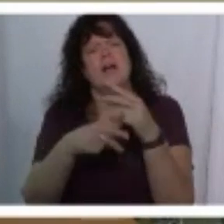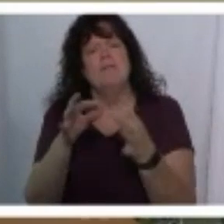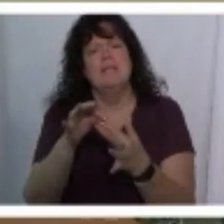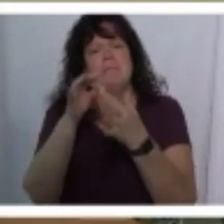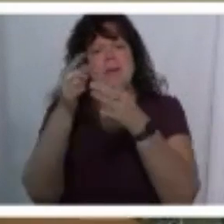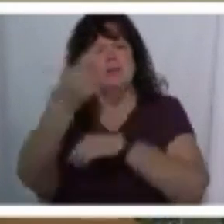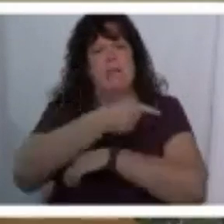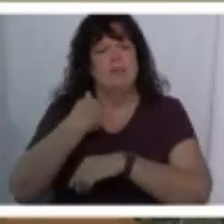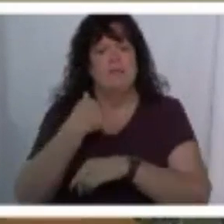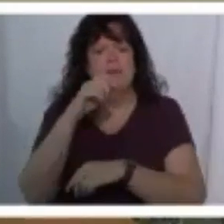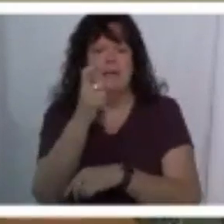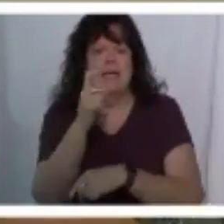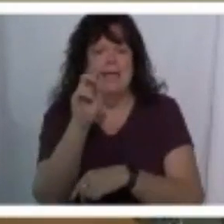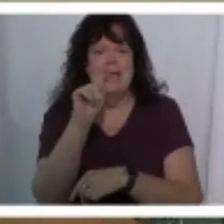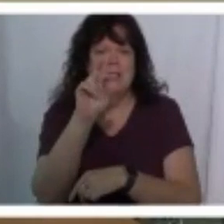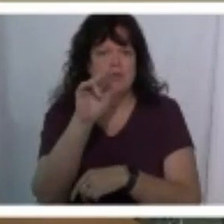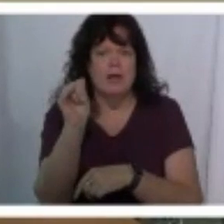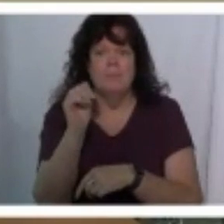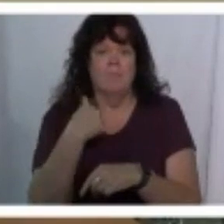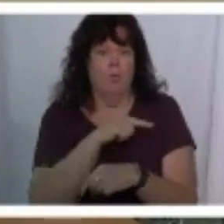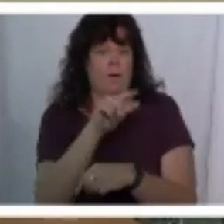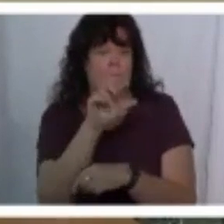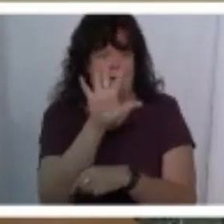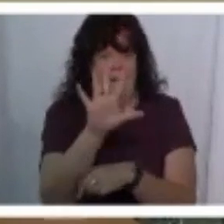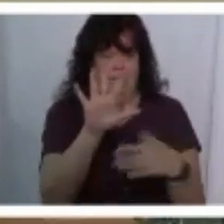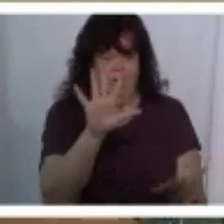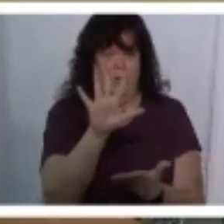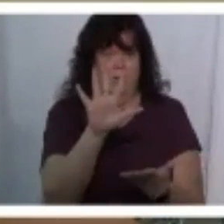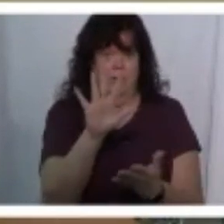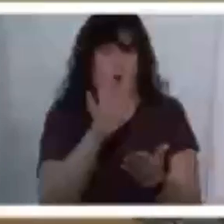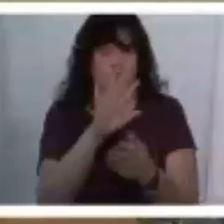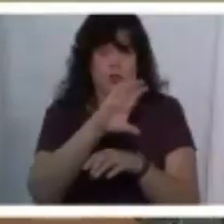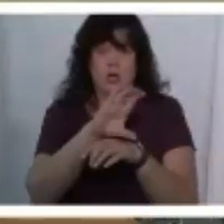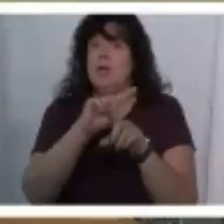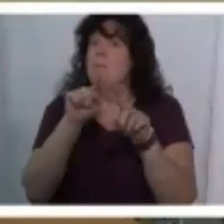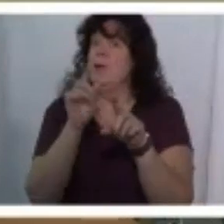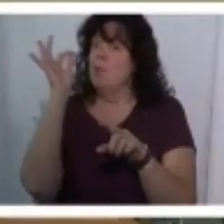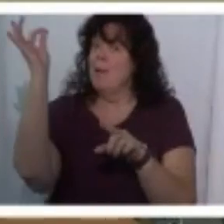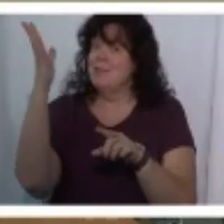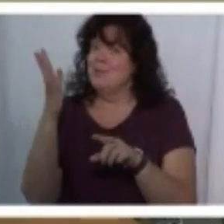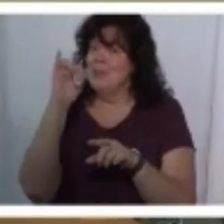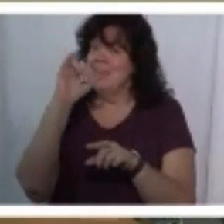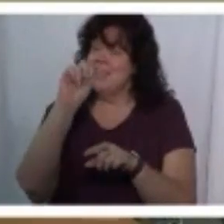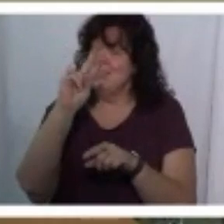do you have our extra simplicity is five but israel is also 50